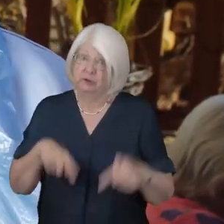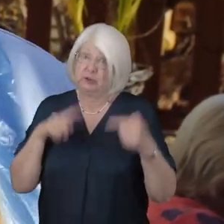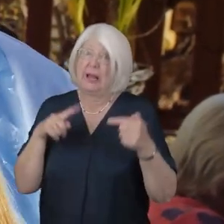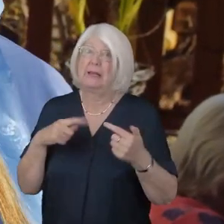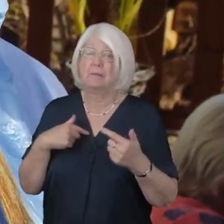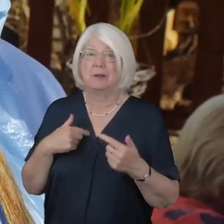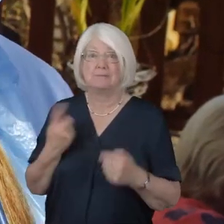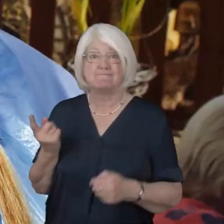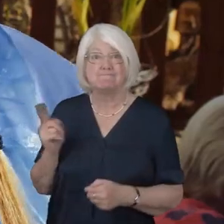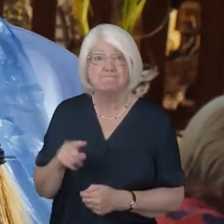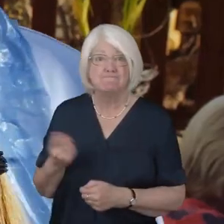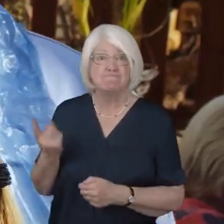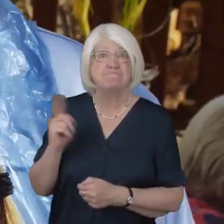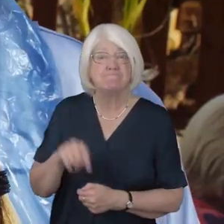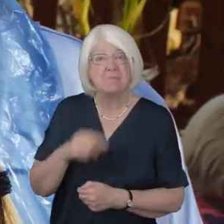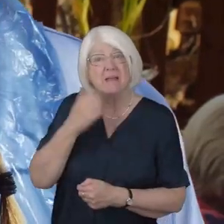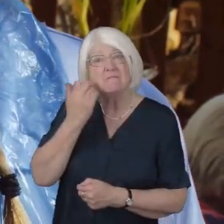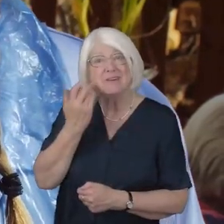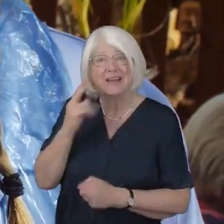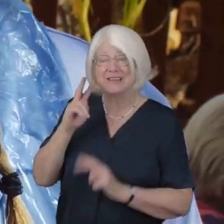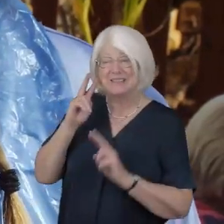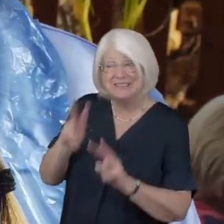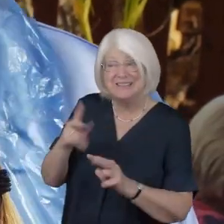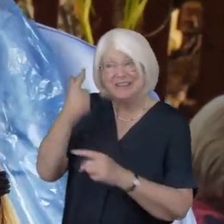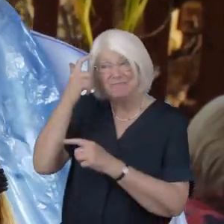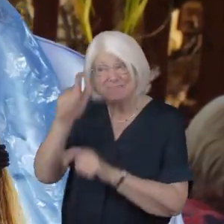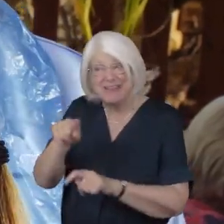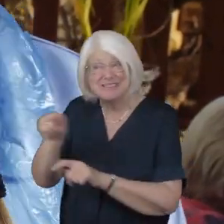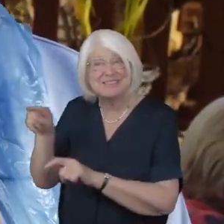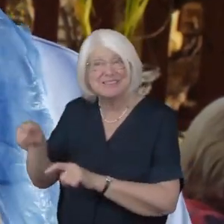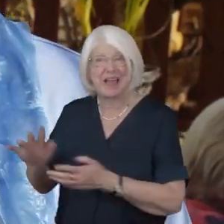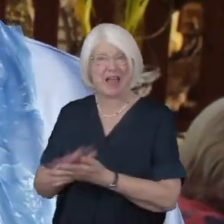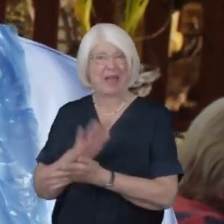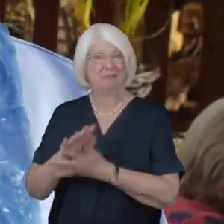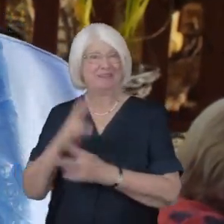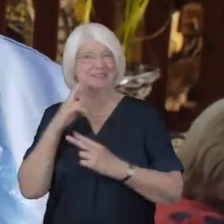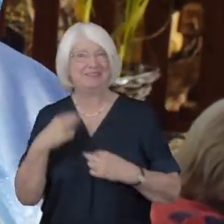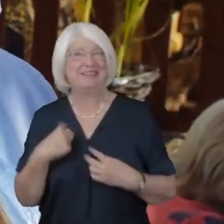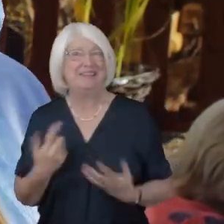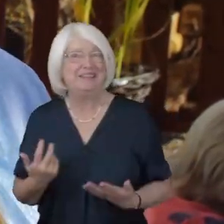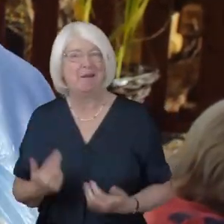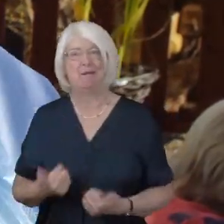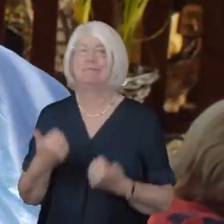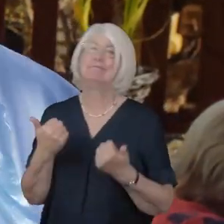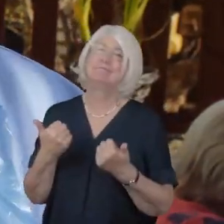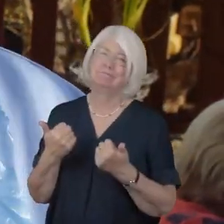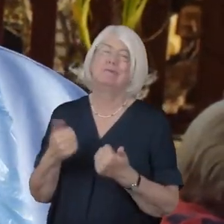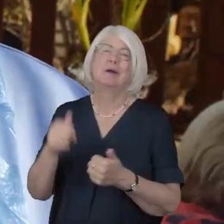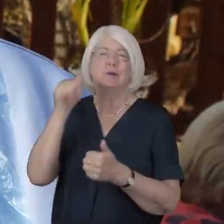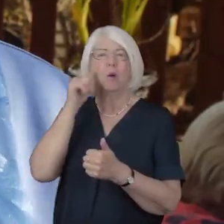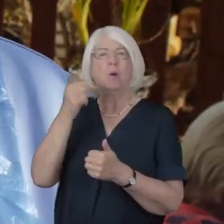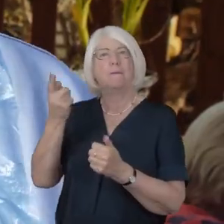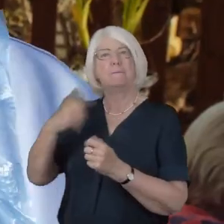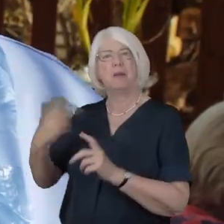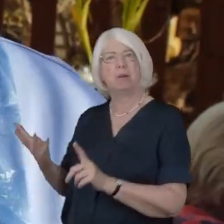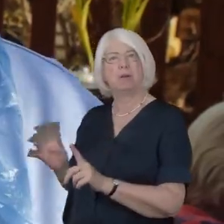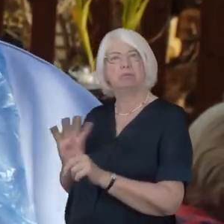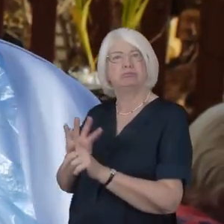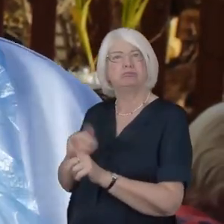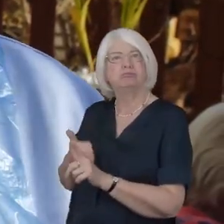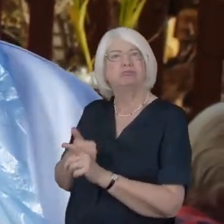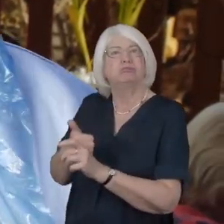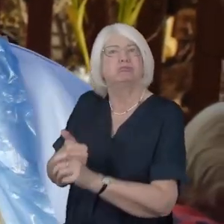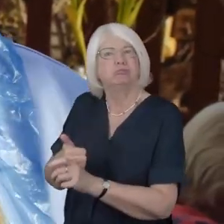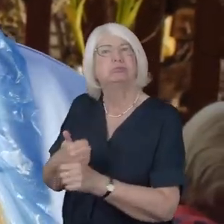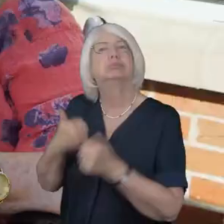but coming here every day and seeing the residents happy to see you it's uplifting and with knowing that you have people behind you Erica not forgotten